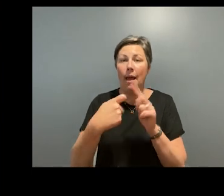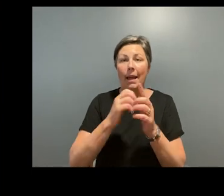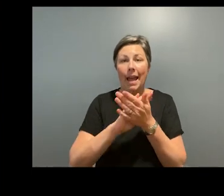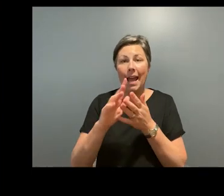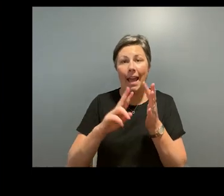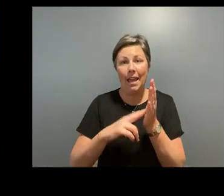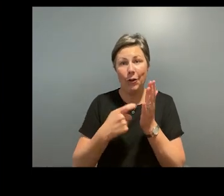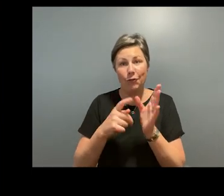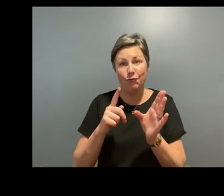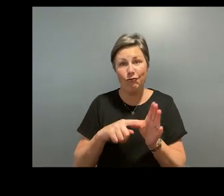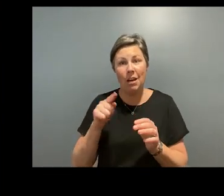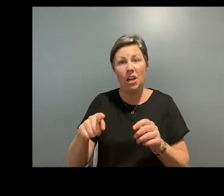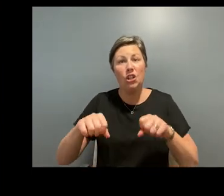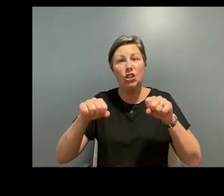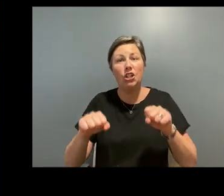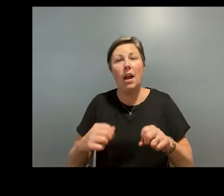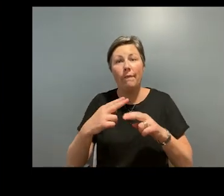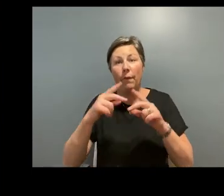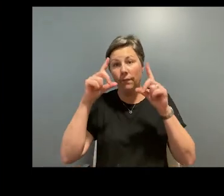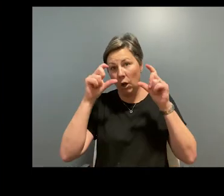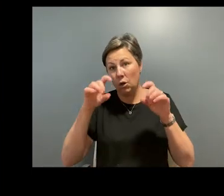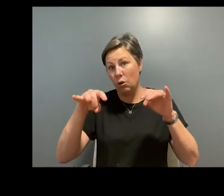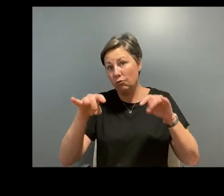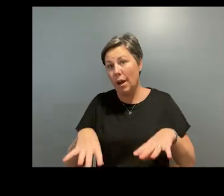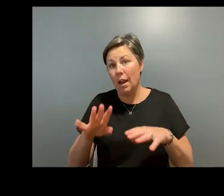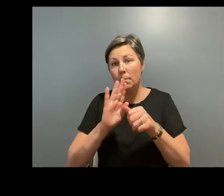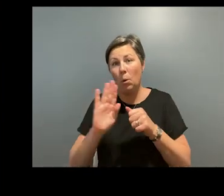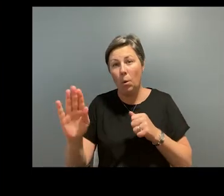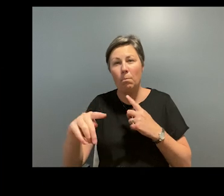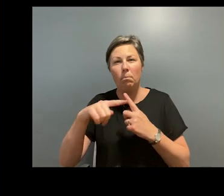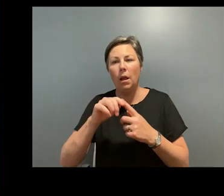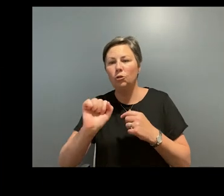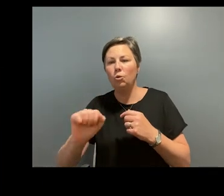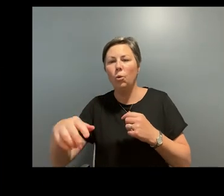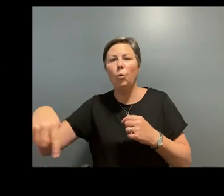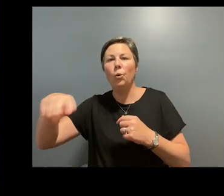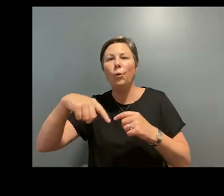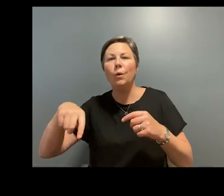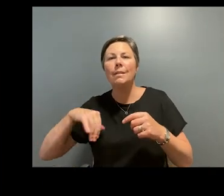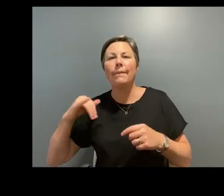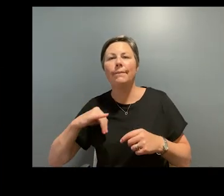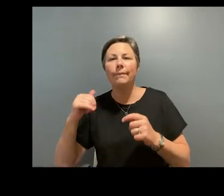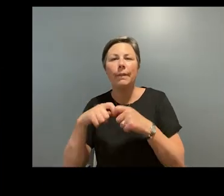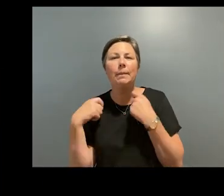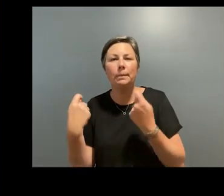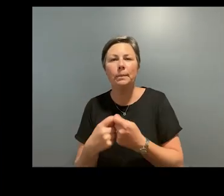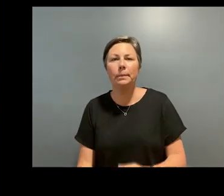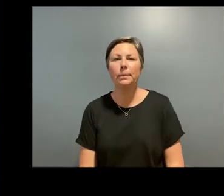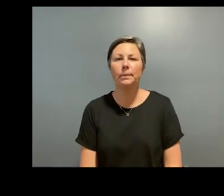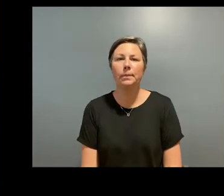and to your board members and executive team. Thank you and well done for your efforts and commitment.